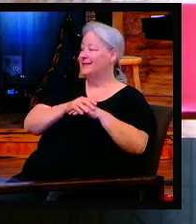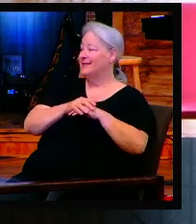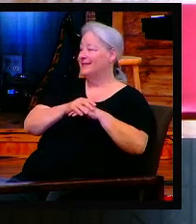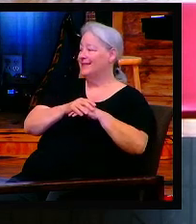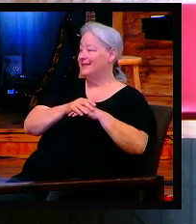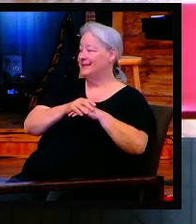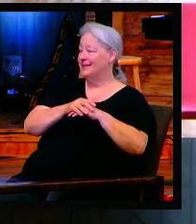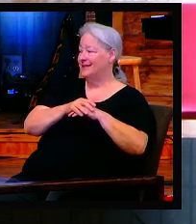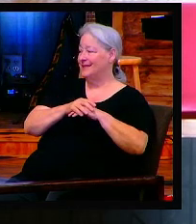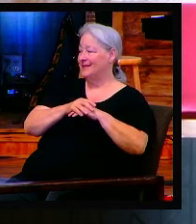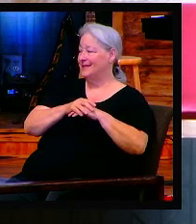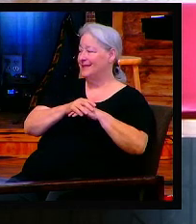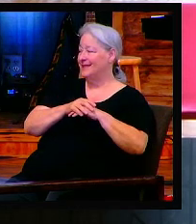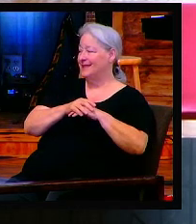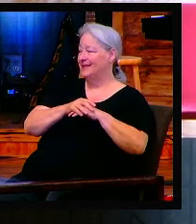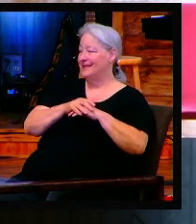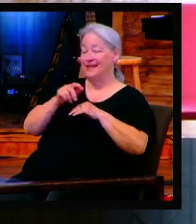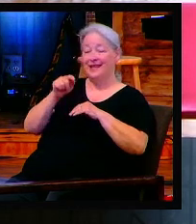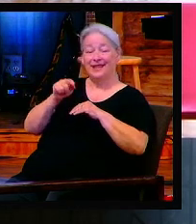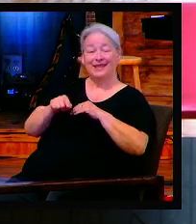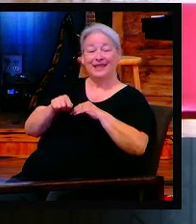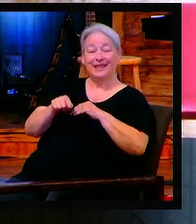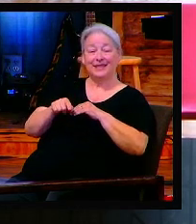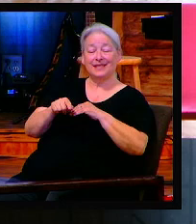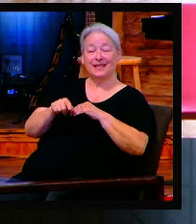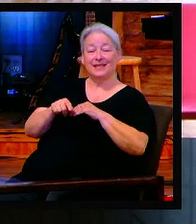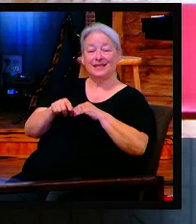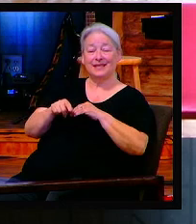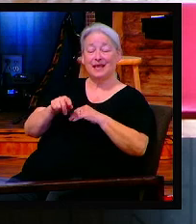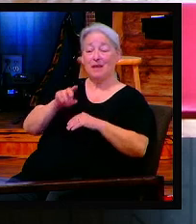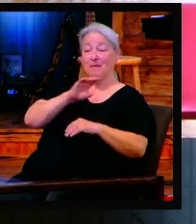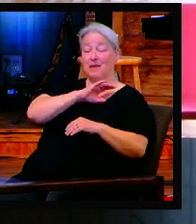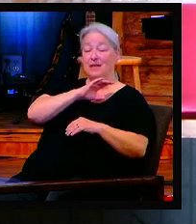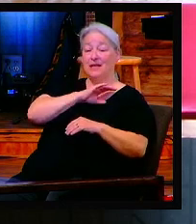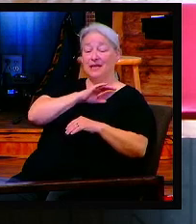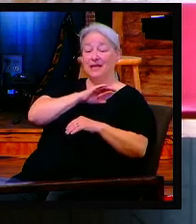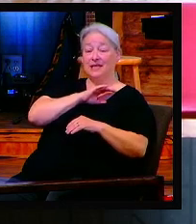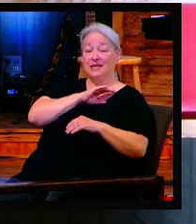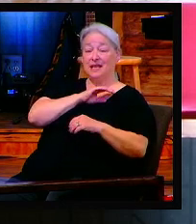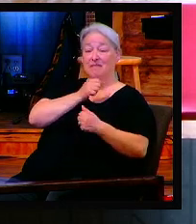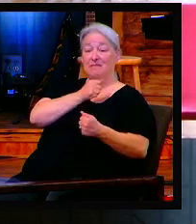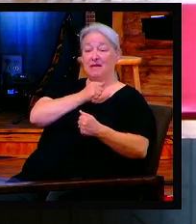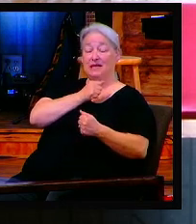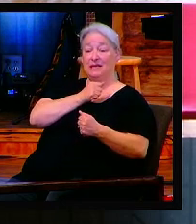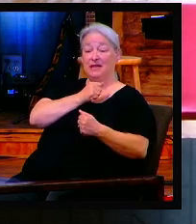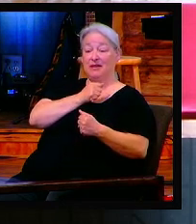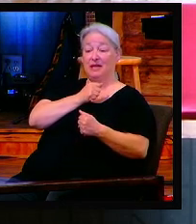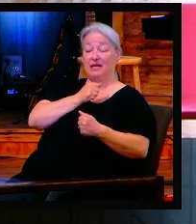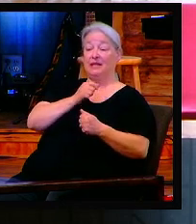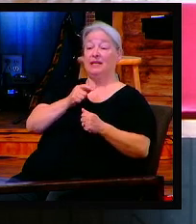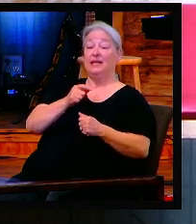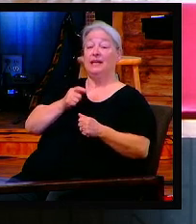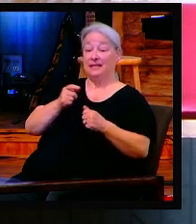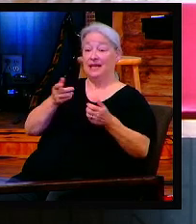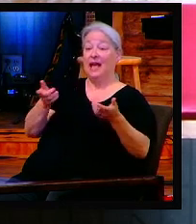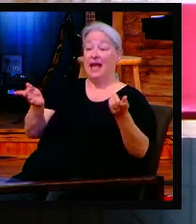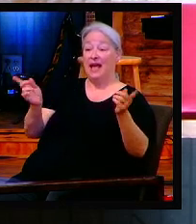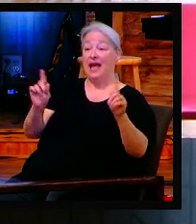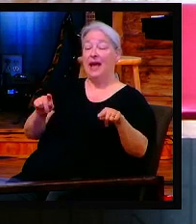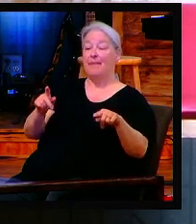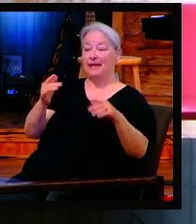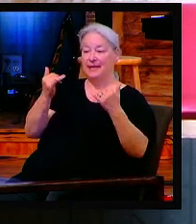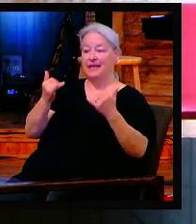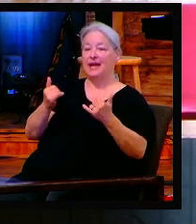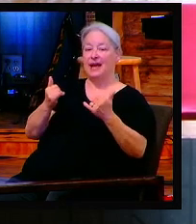This is police and military radar popping off. But it's already happening. It's already happening. And it's